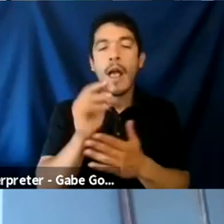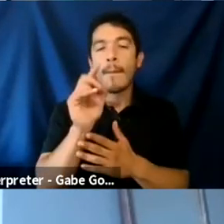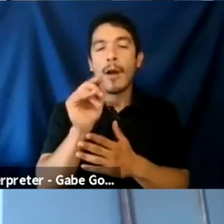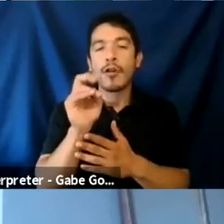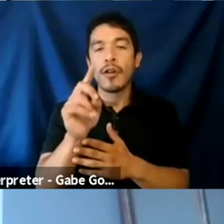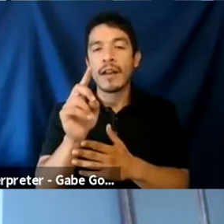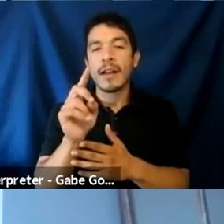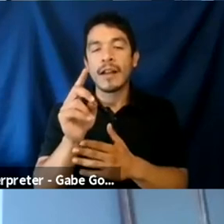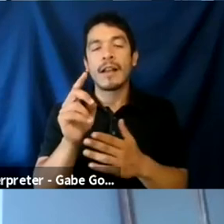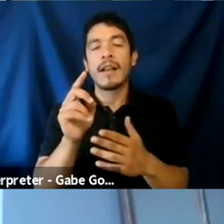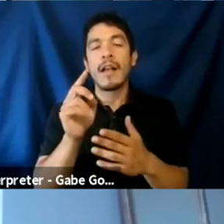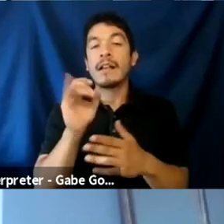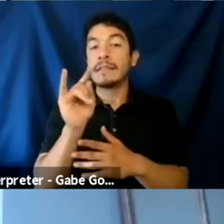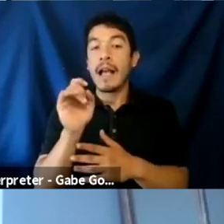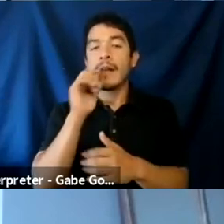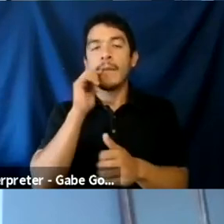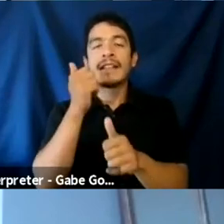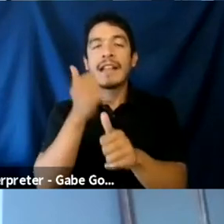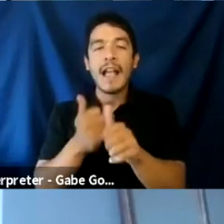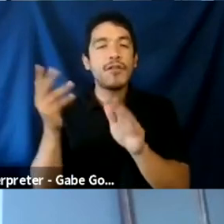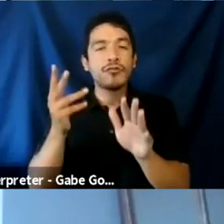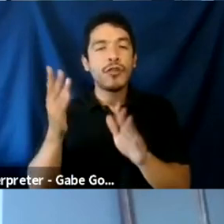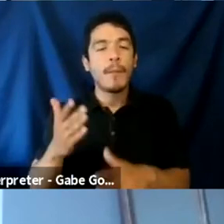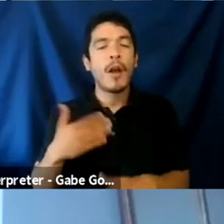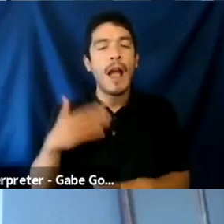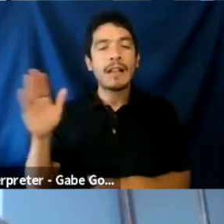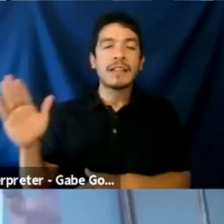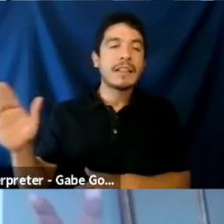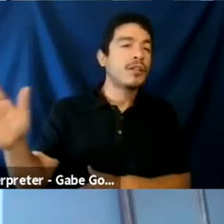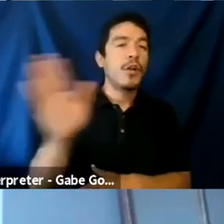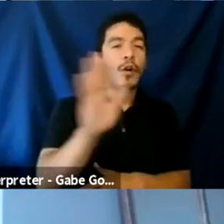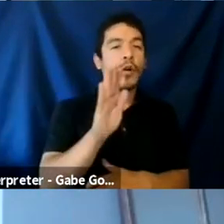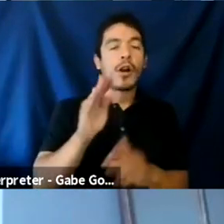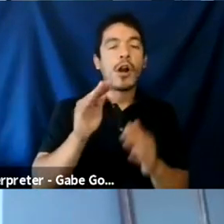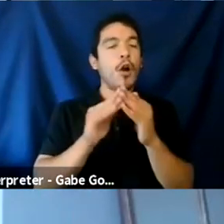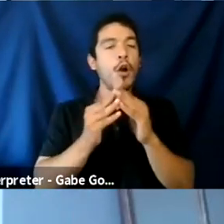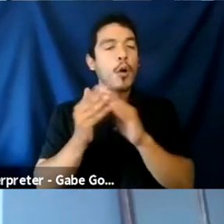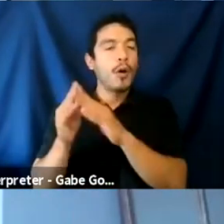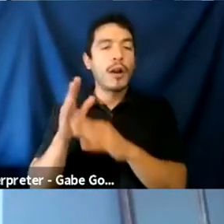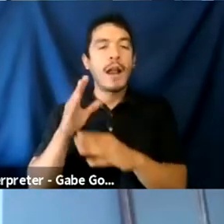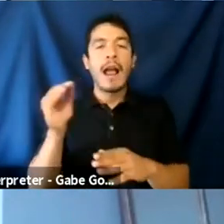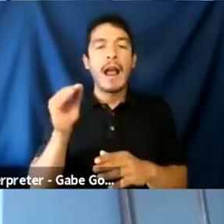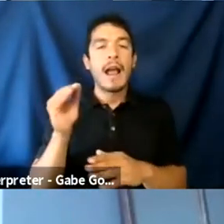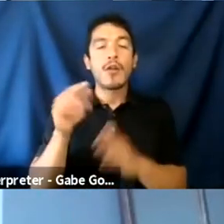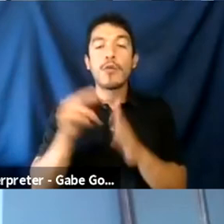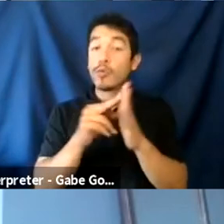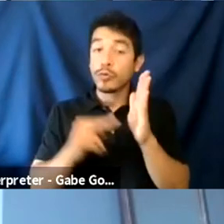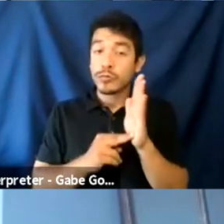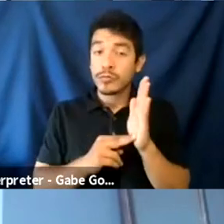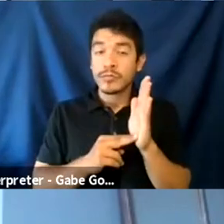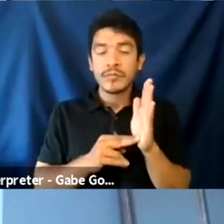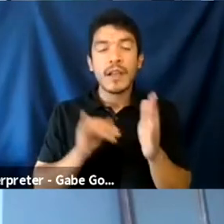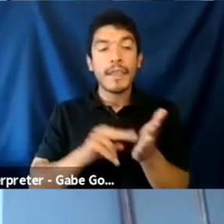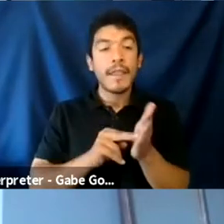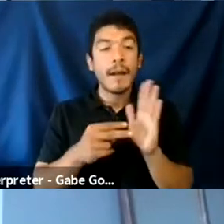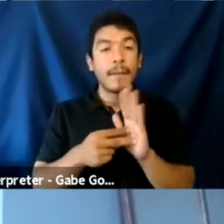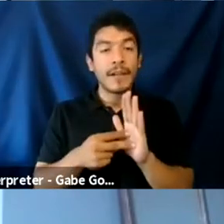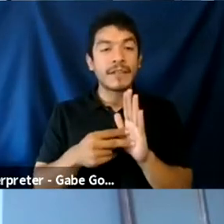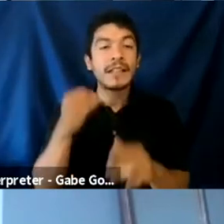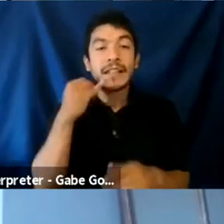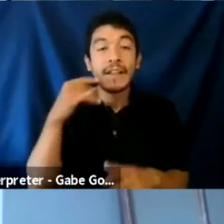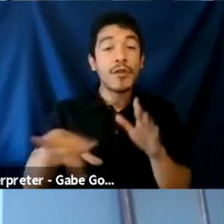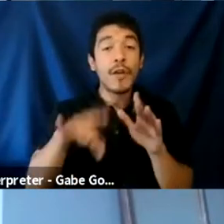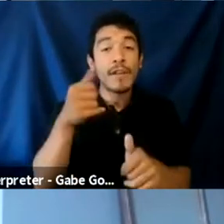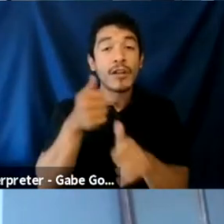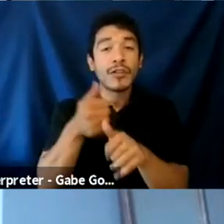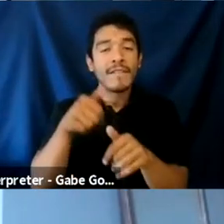because every streamer has its own, has its own. Like has their own community and standards for moderation, which means that if you find, if you find yourself